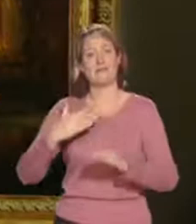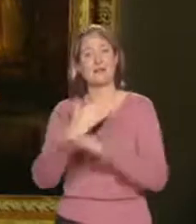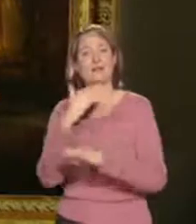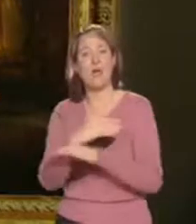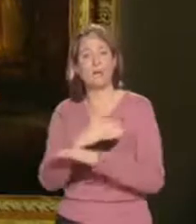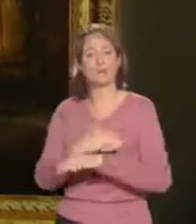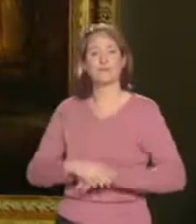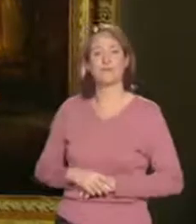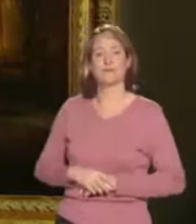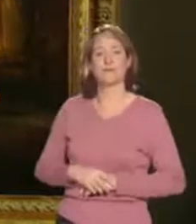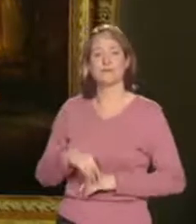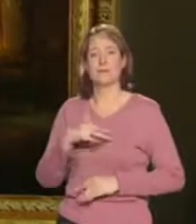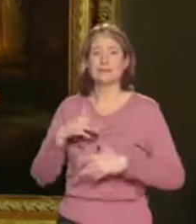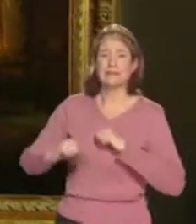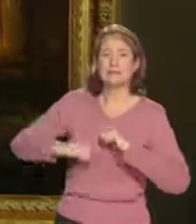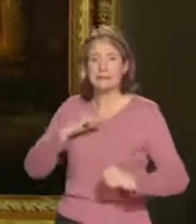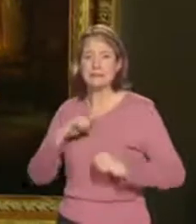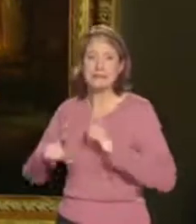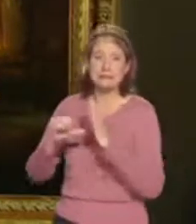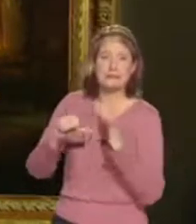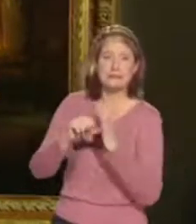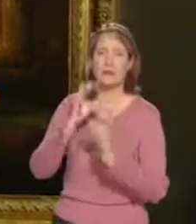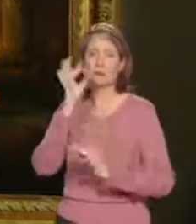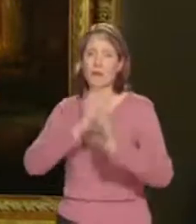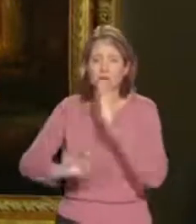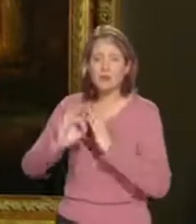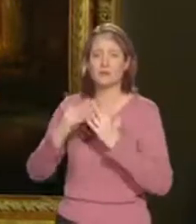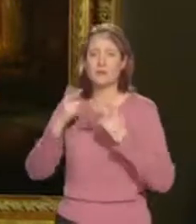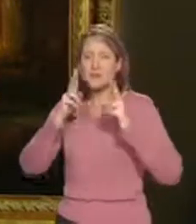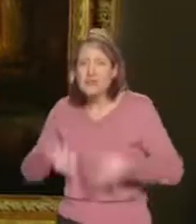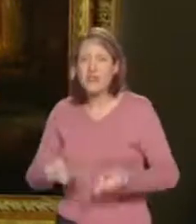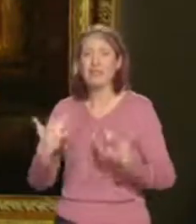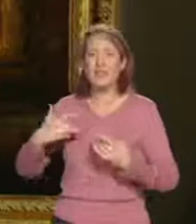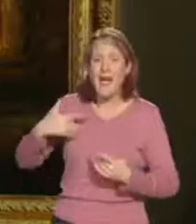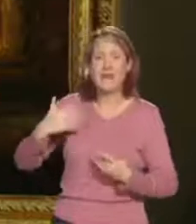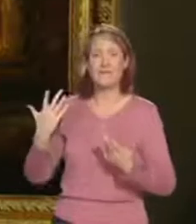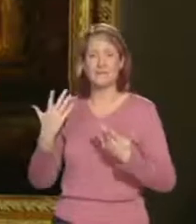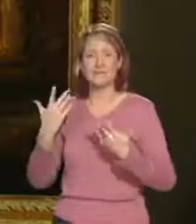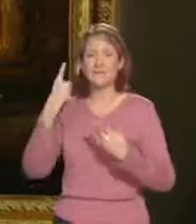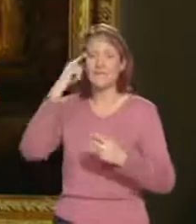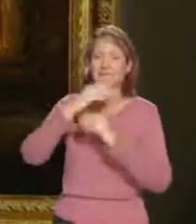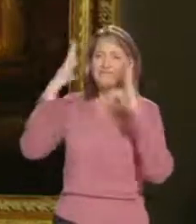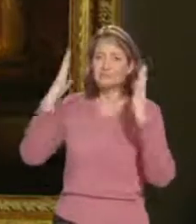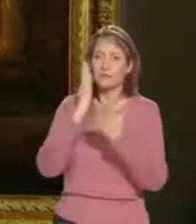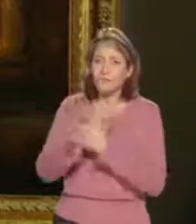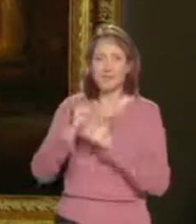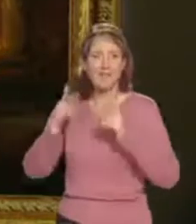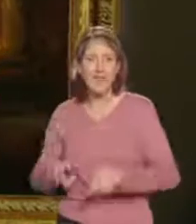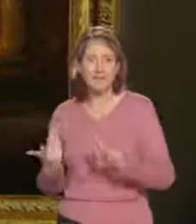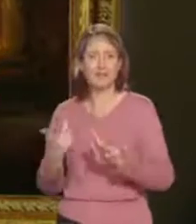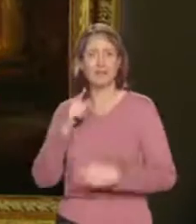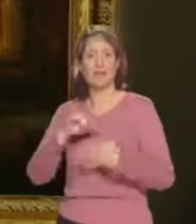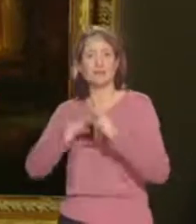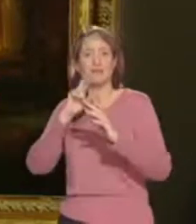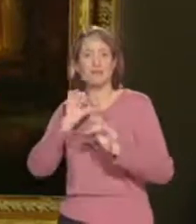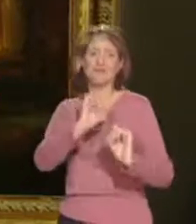questions. Mortality, life and death, and the confrontation of death, and the fact this stuff of which Rembrandt is made and we're all made,